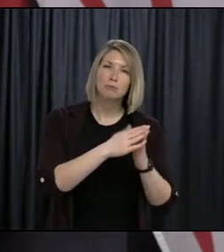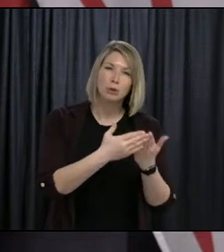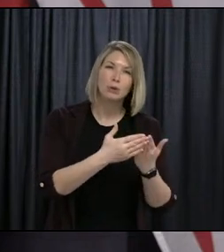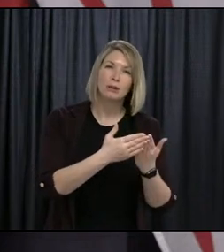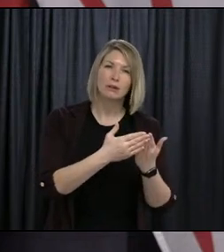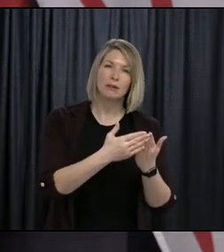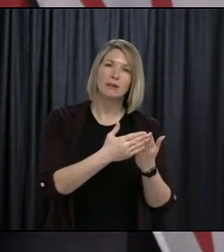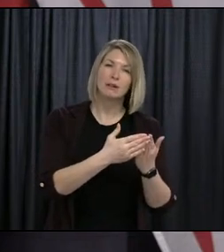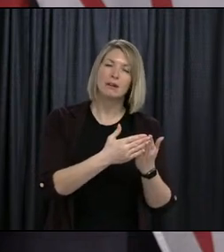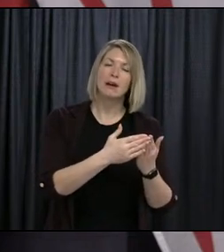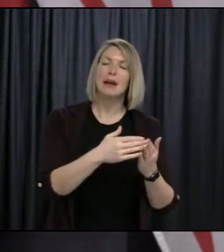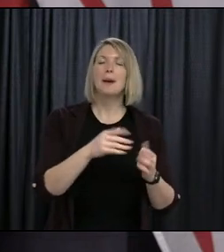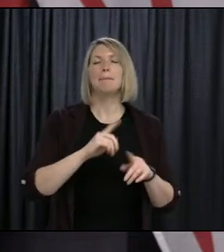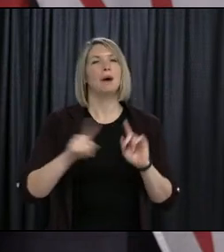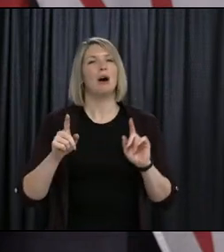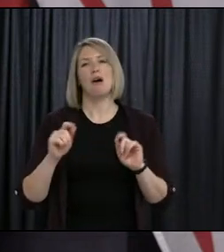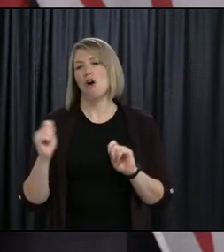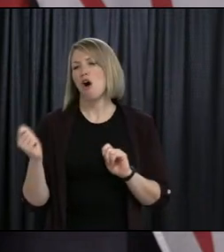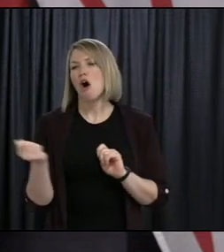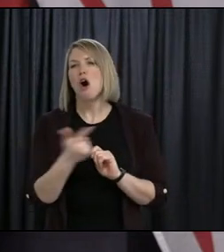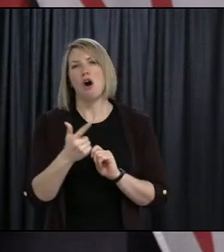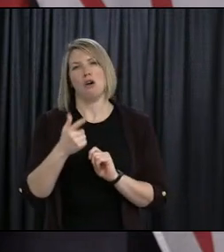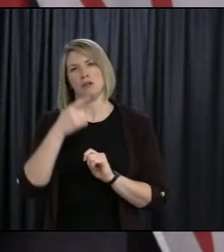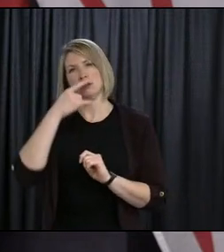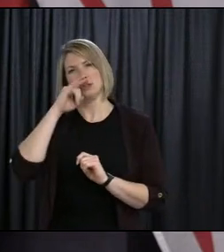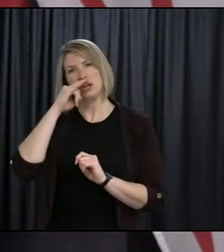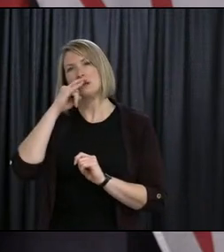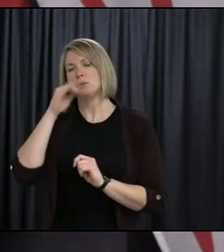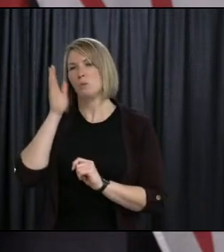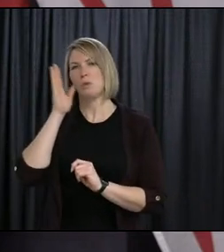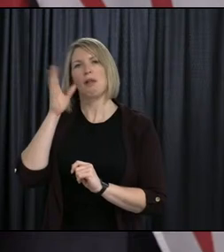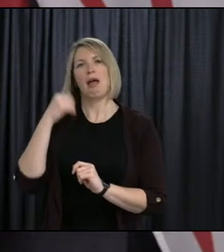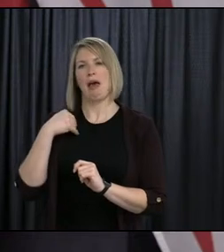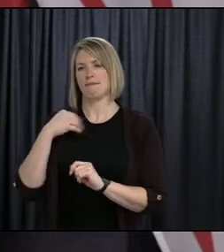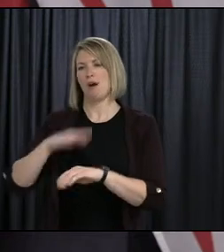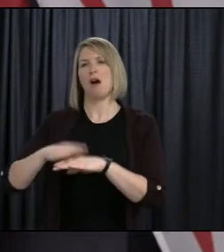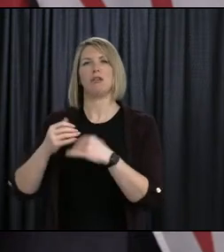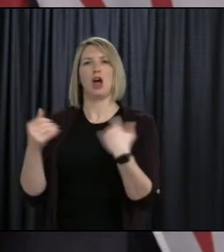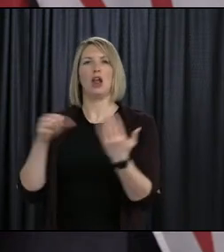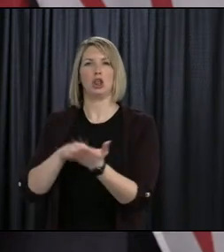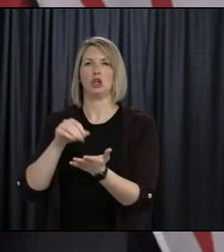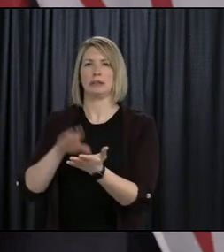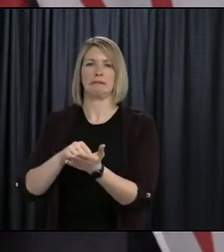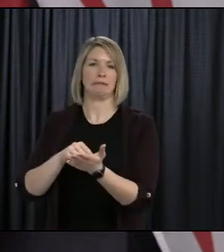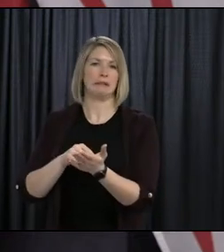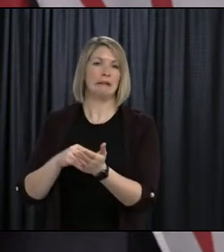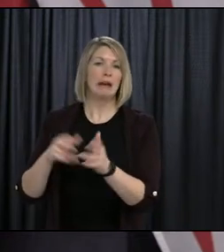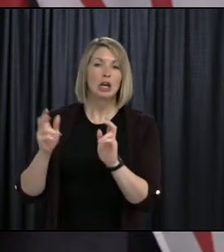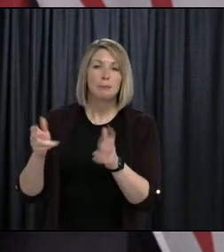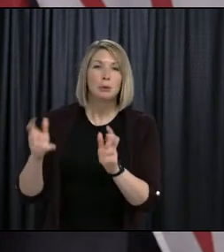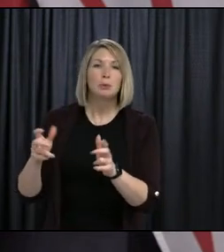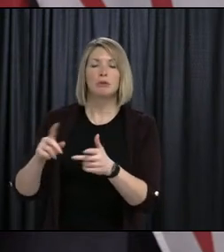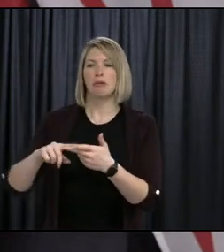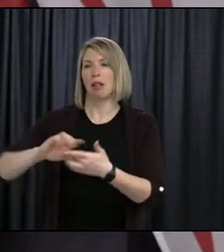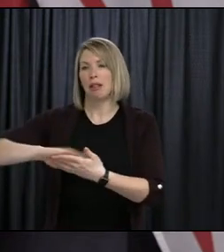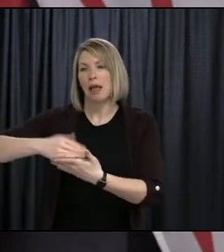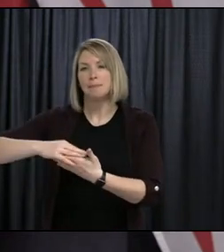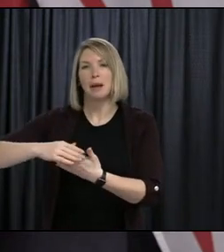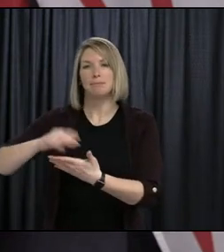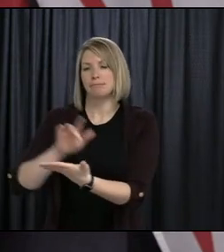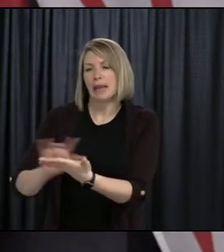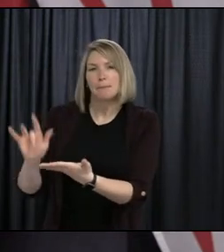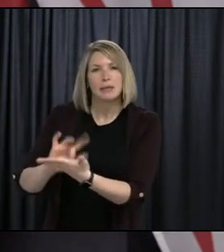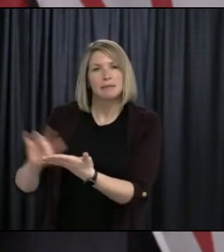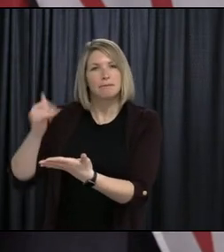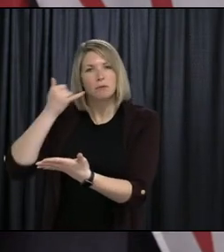The English School District and government, in good faith, had ordered the Chromebooks well in advance, with the understanding that